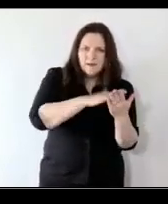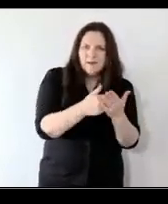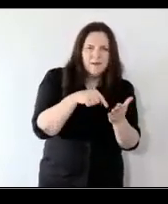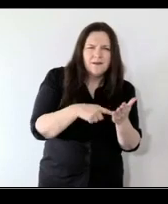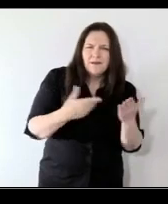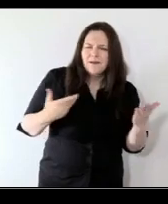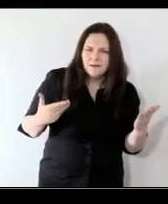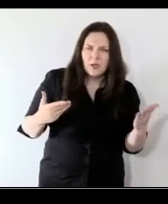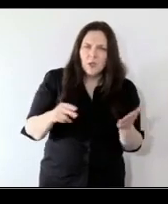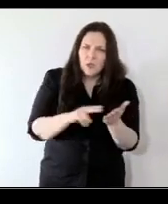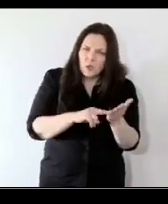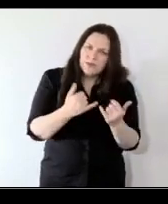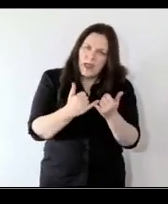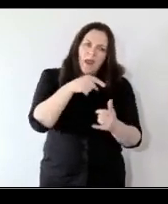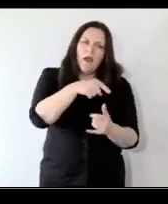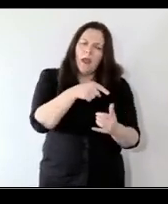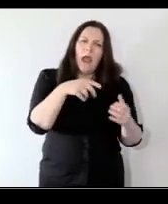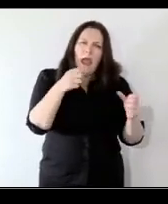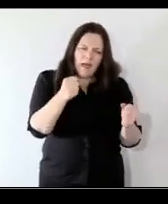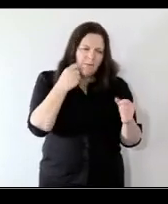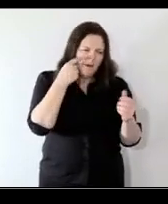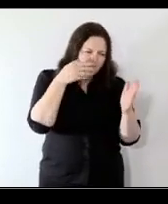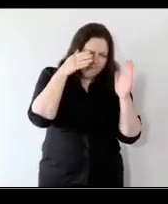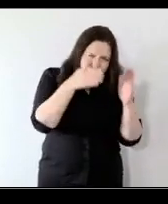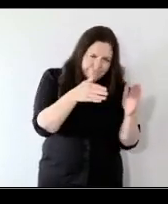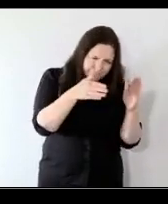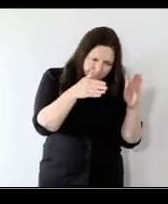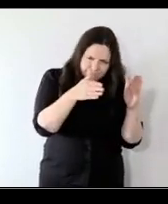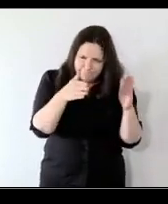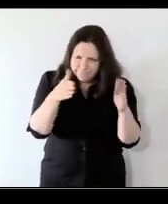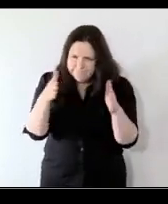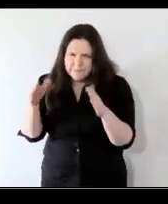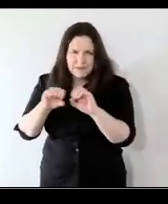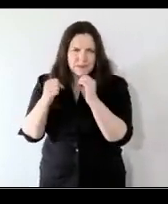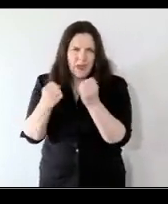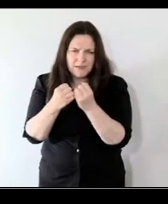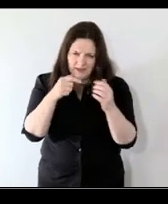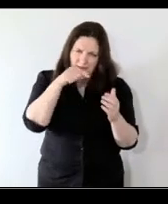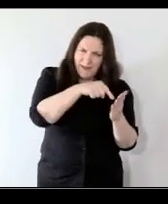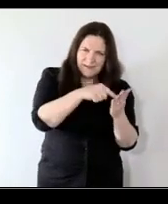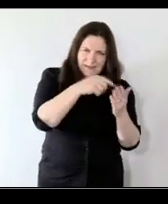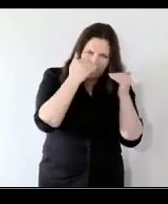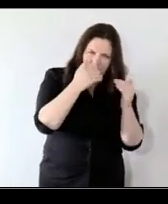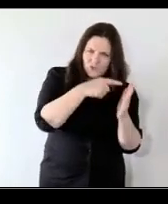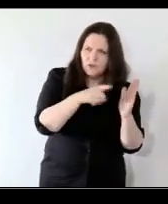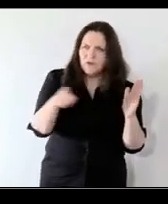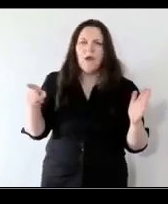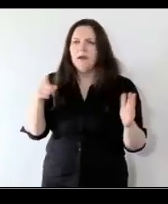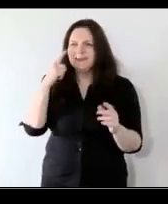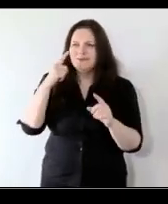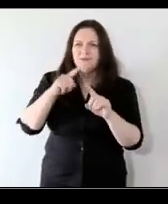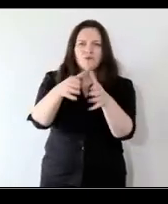using them as a lens to look at sections of society or look at the experiences of different groups of people